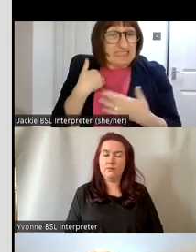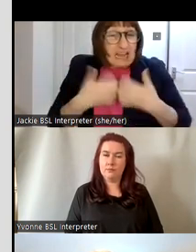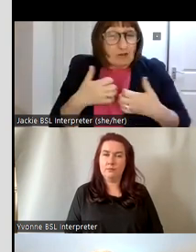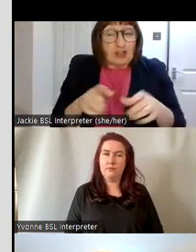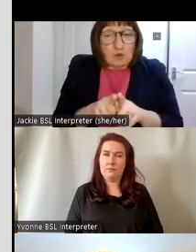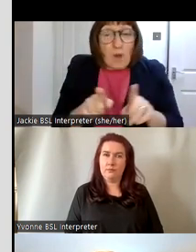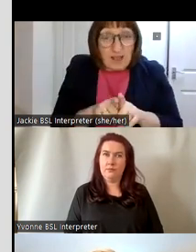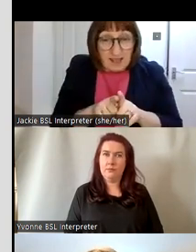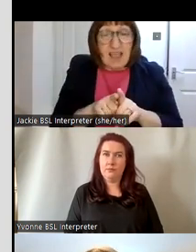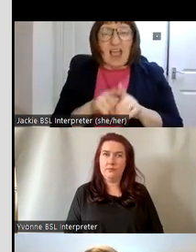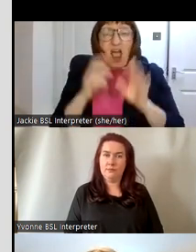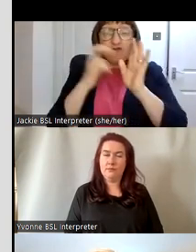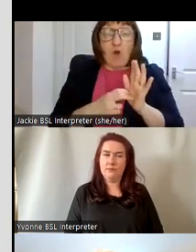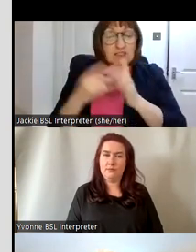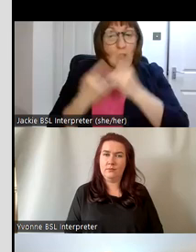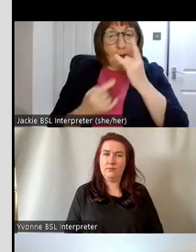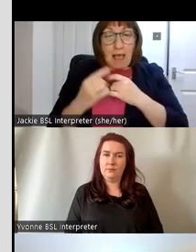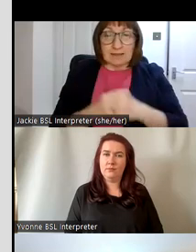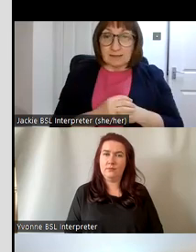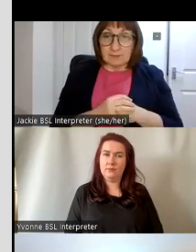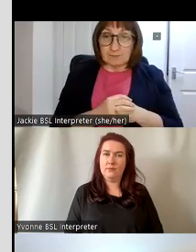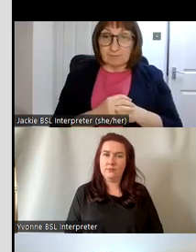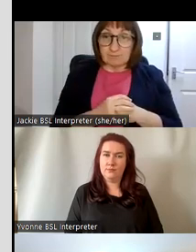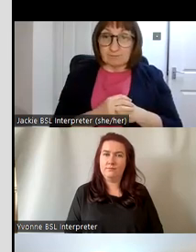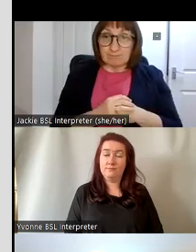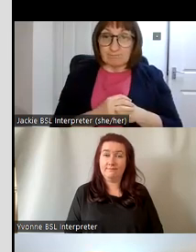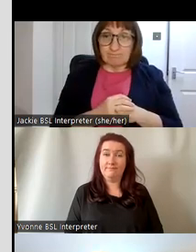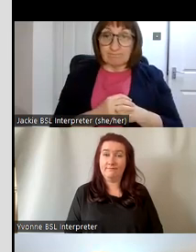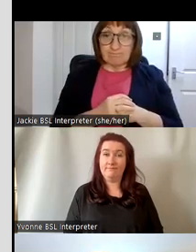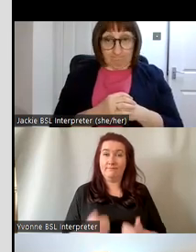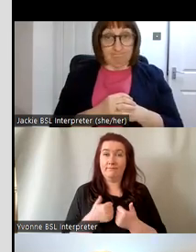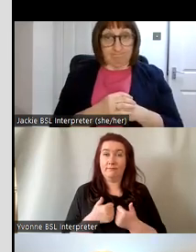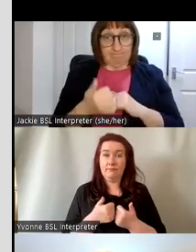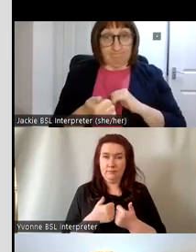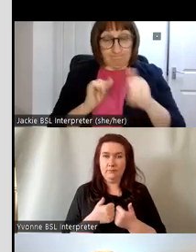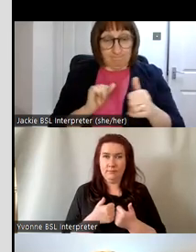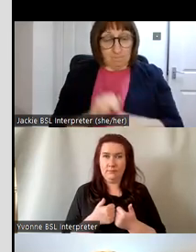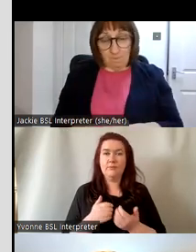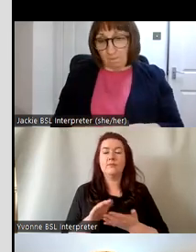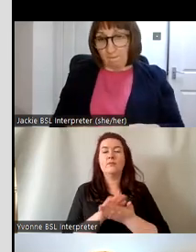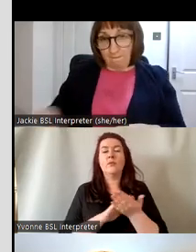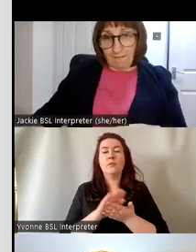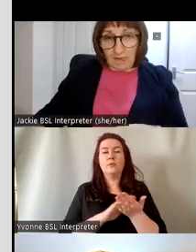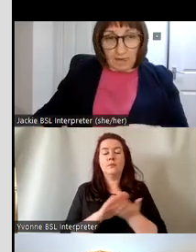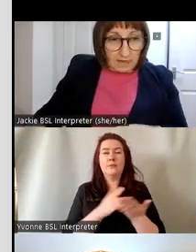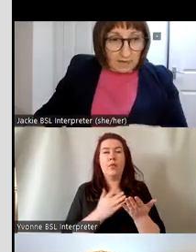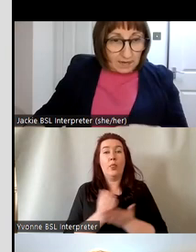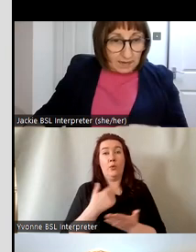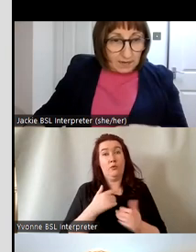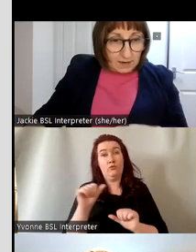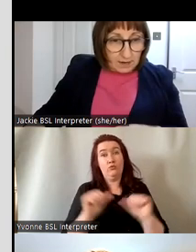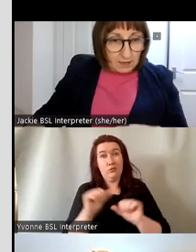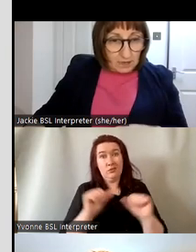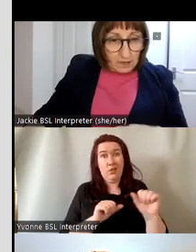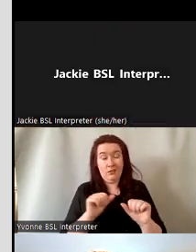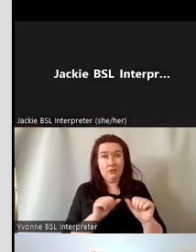well uh in in recording our past so because of results um lots of um diaspora now